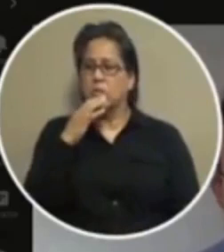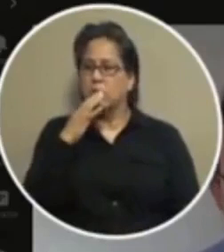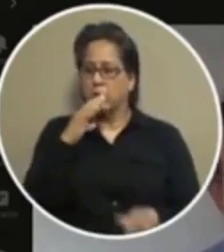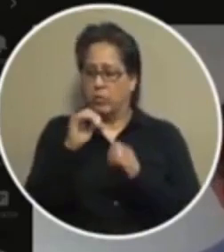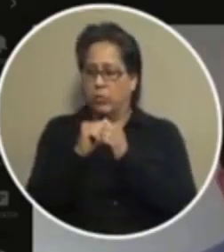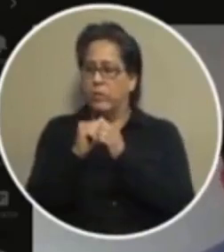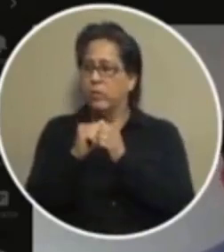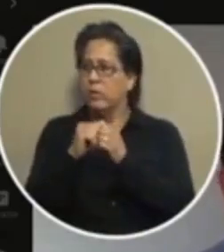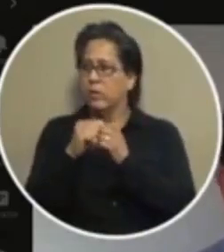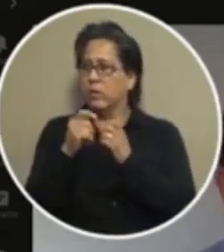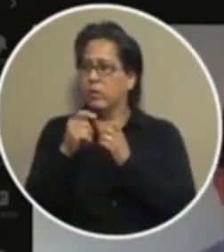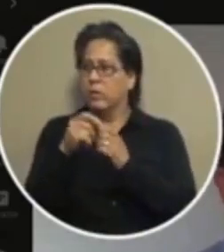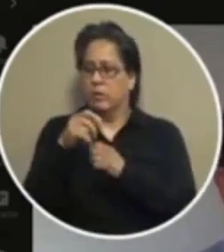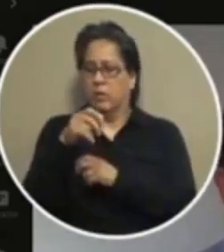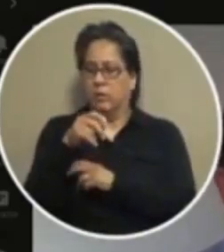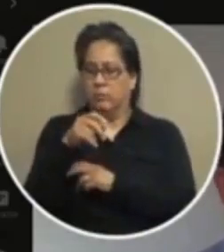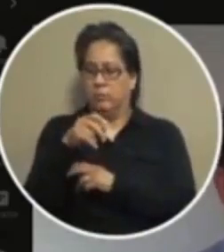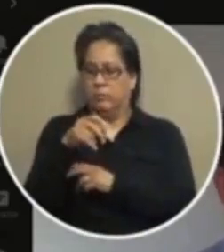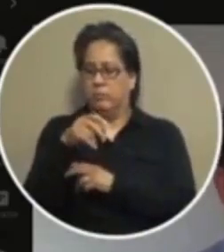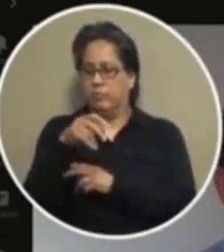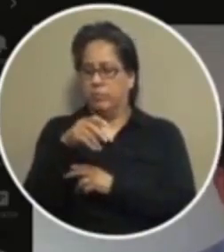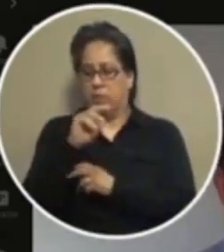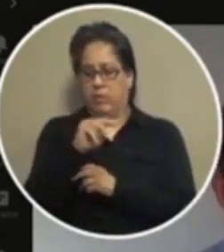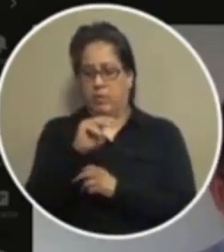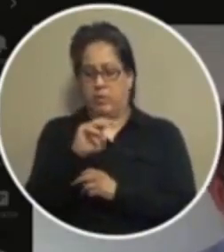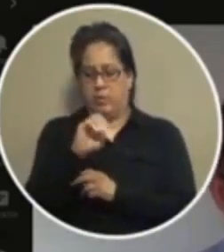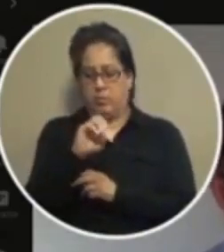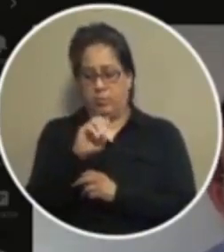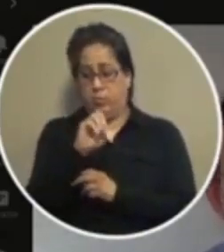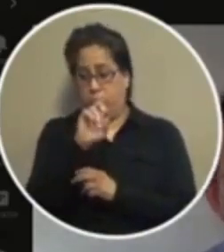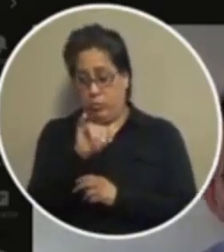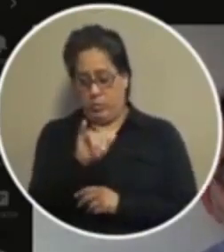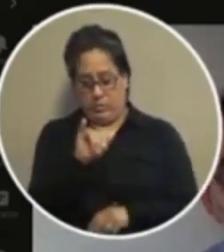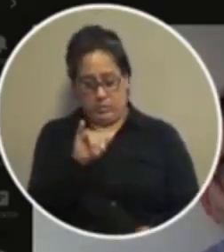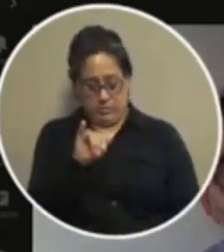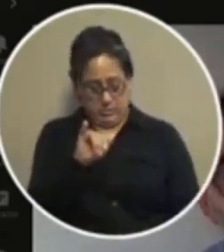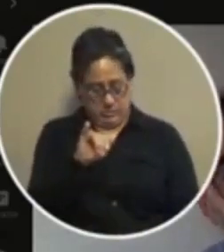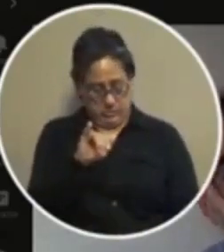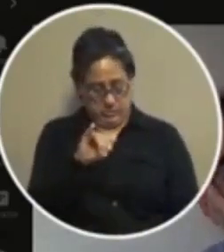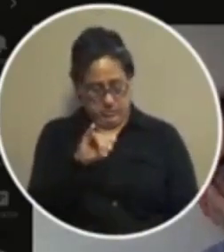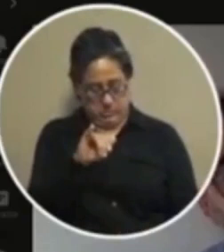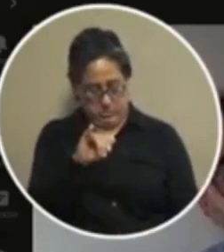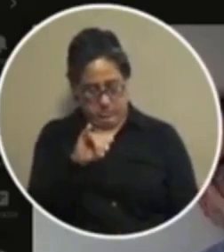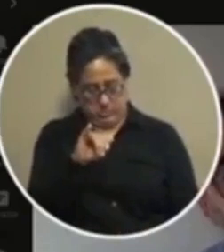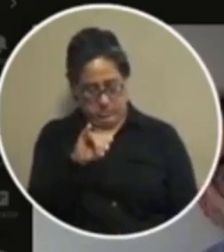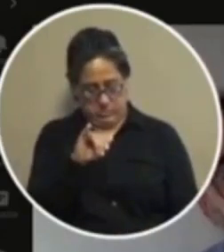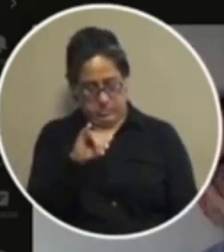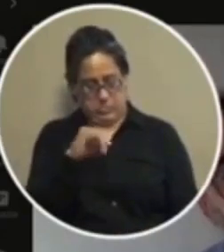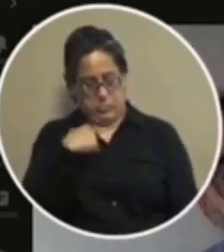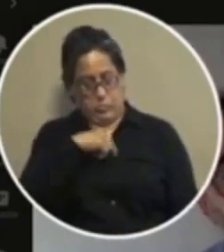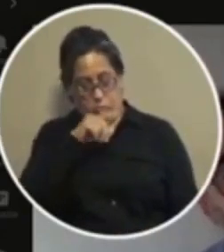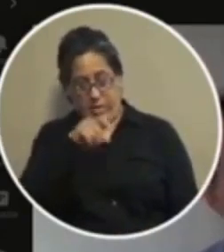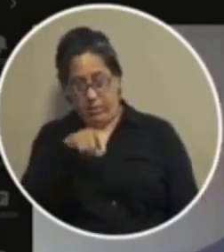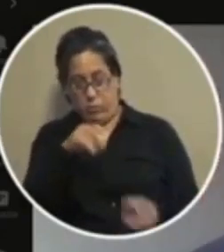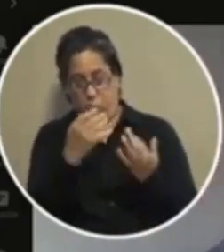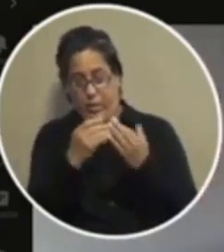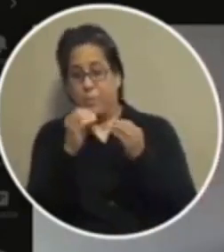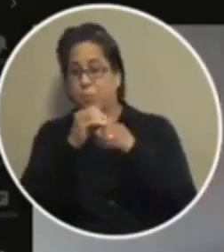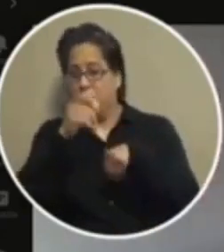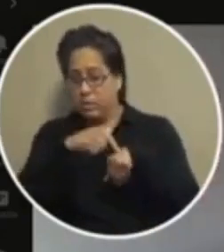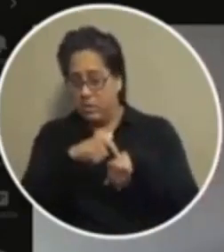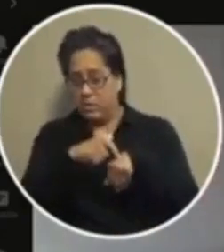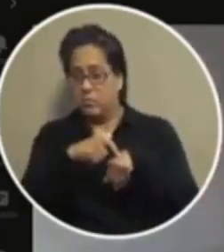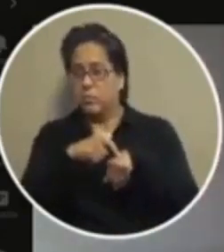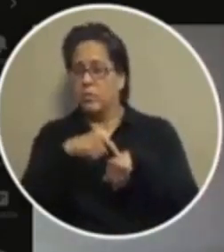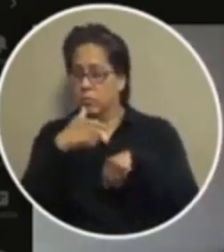representative to the speaker pro tem moody and you know if we have to wait longer uh in order to make sure we